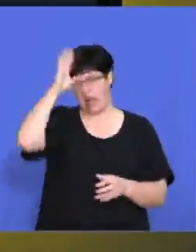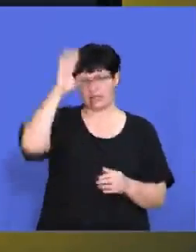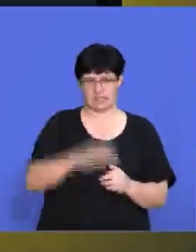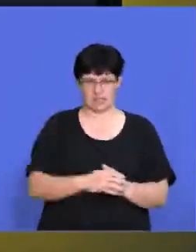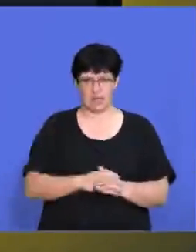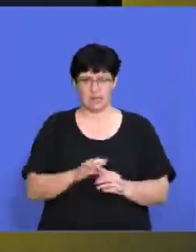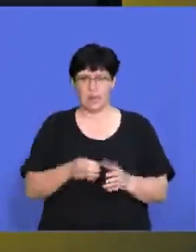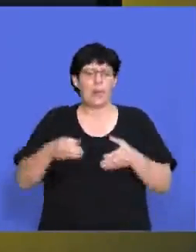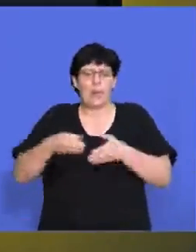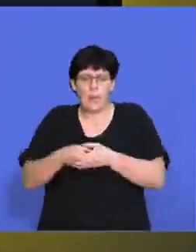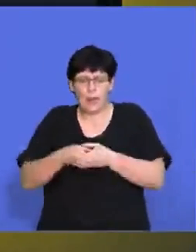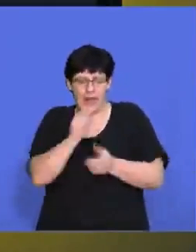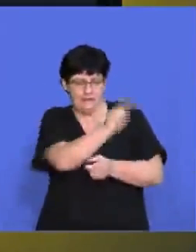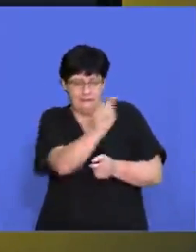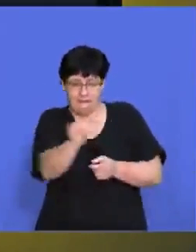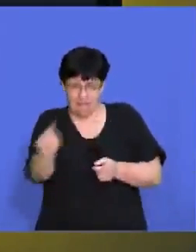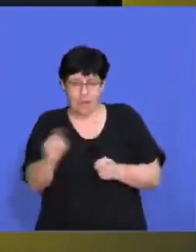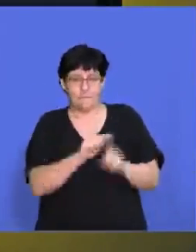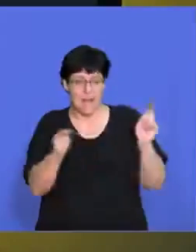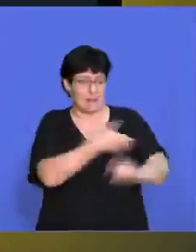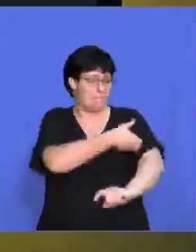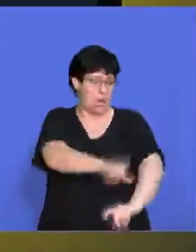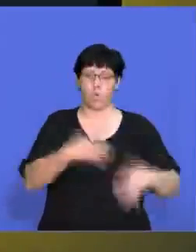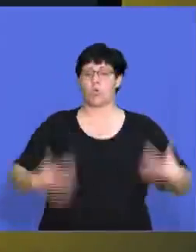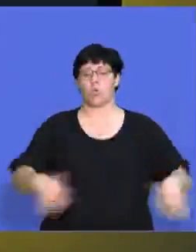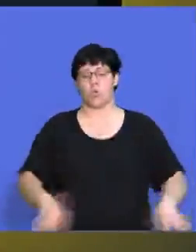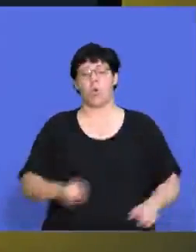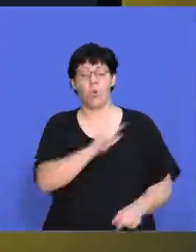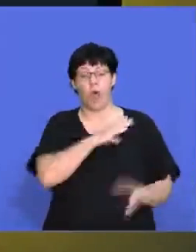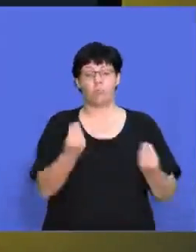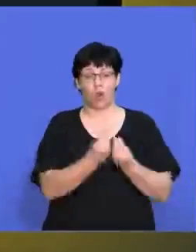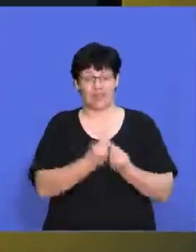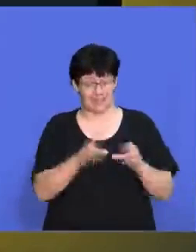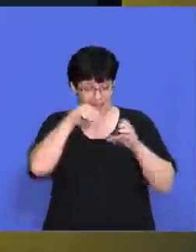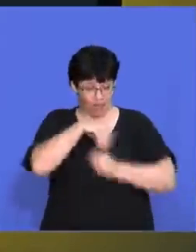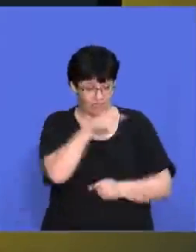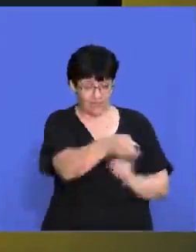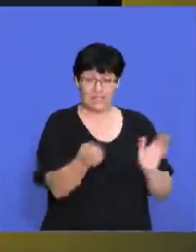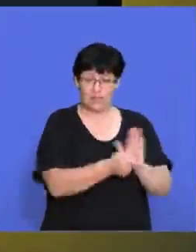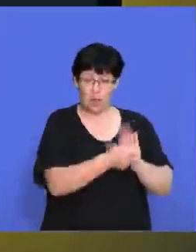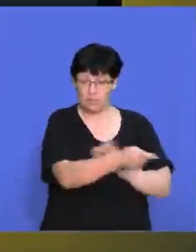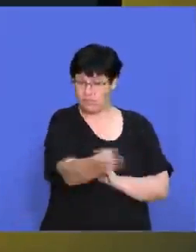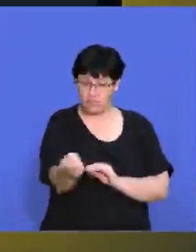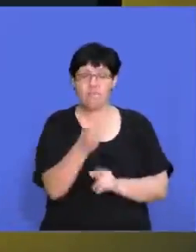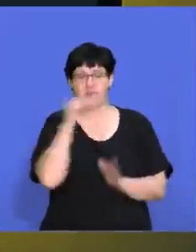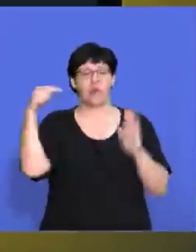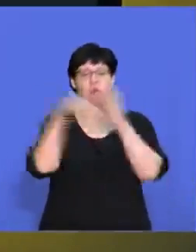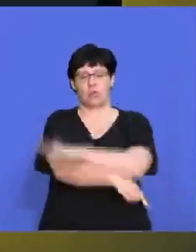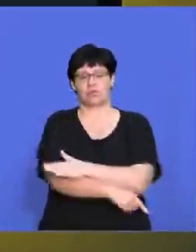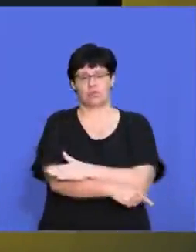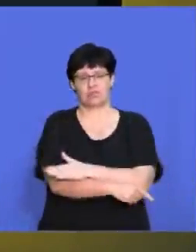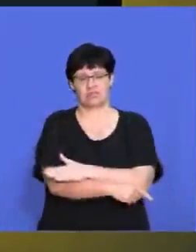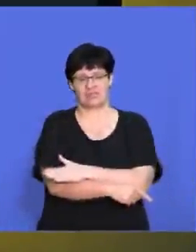small group of them, they have a lot of power because if your product isn't in one of those retailers, you are losing out on a massive